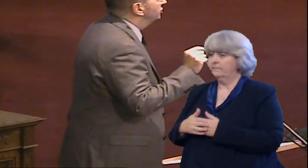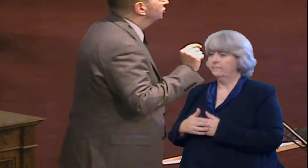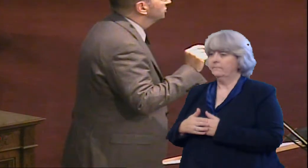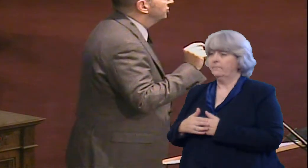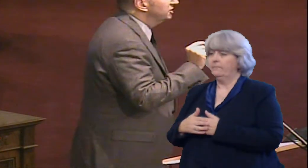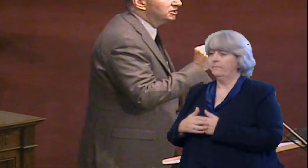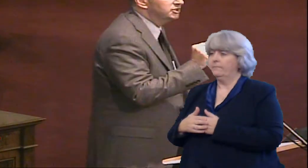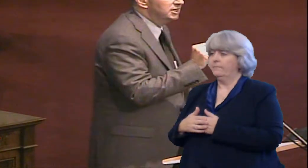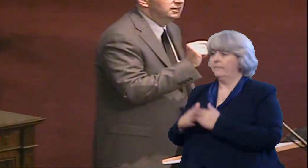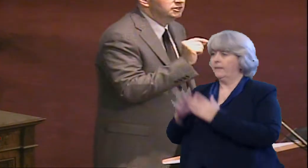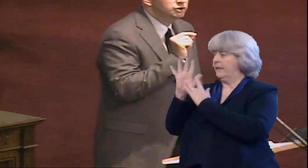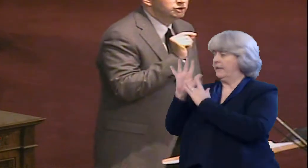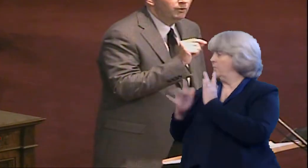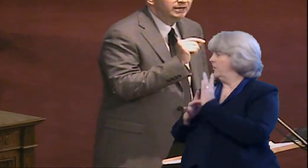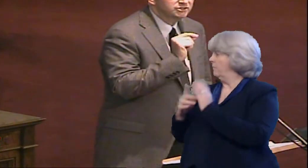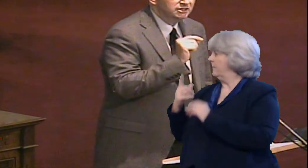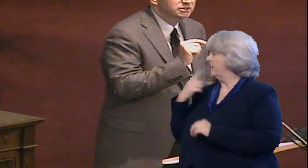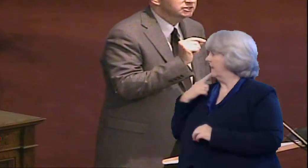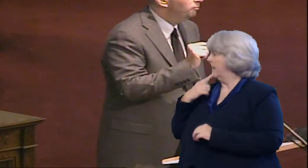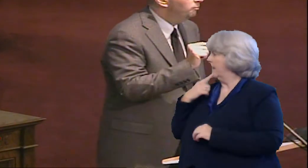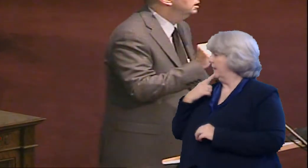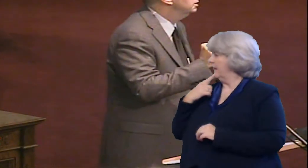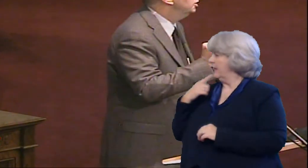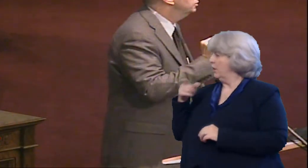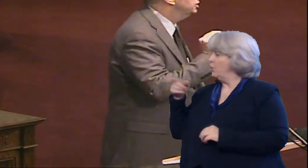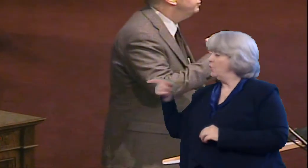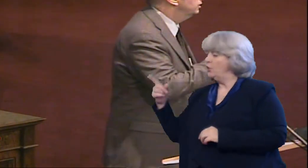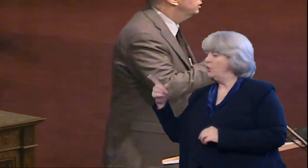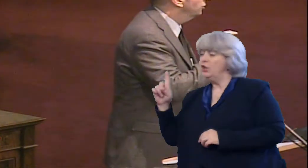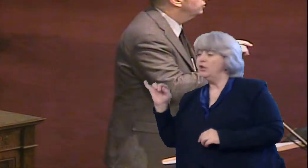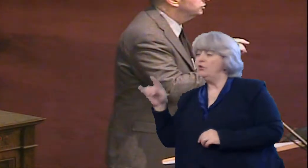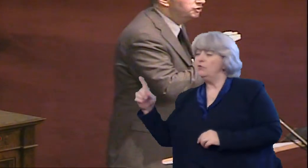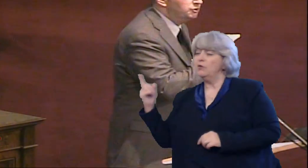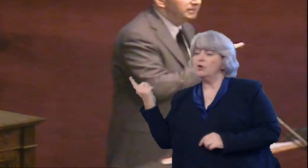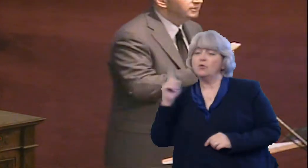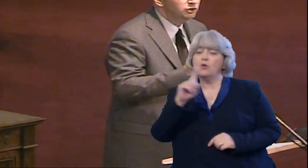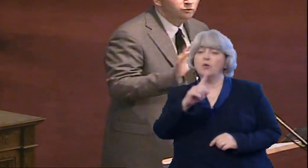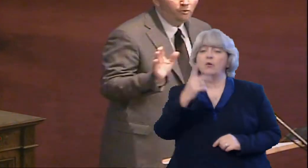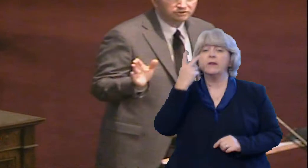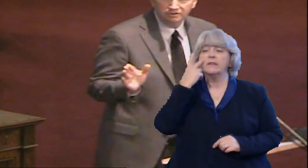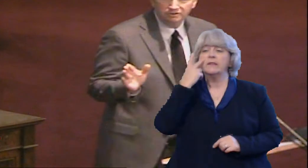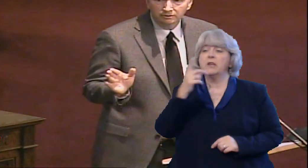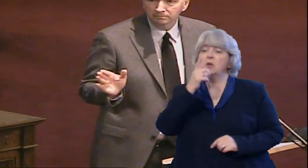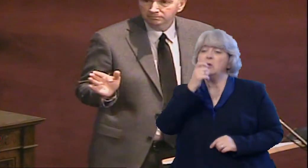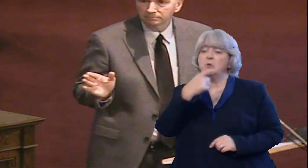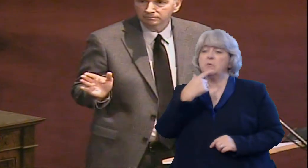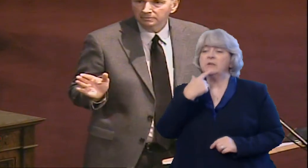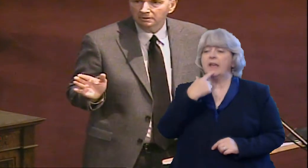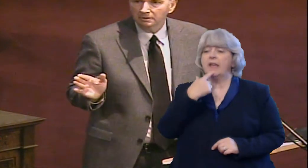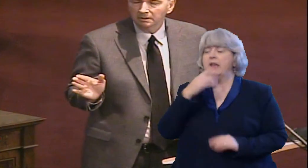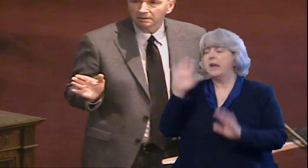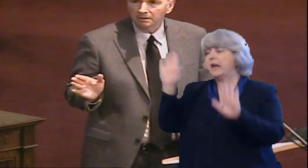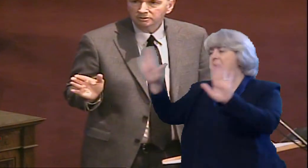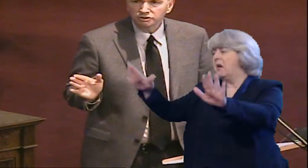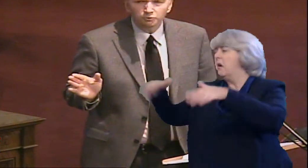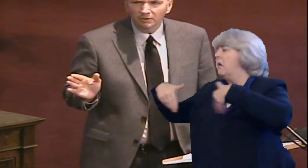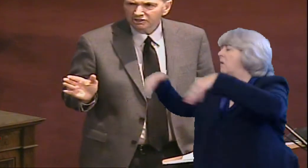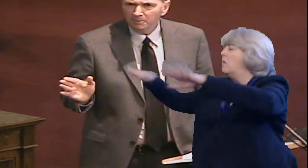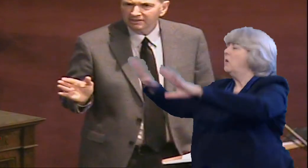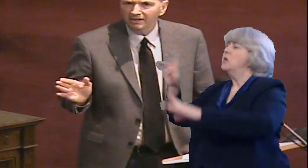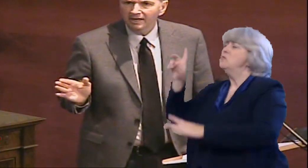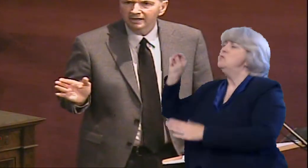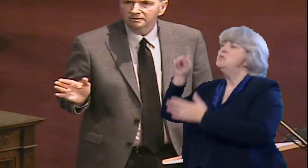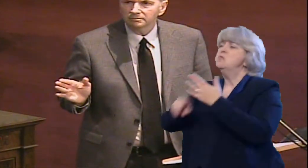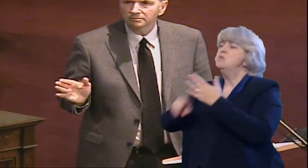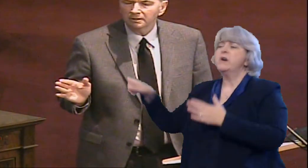Jesus was essentially saying, Did you go out to see someone who would give you approval to do anything you want to do? Did you really